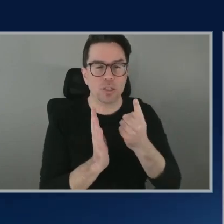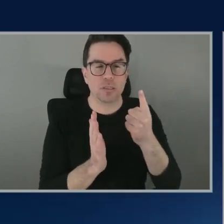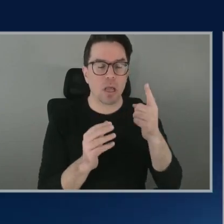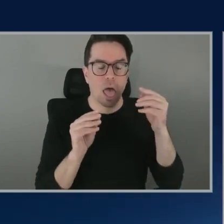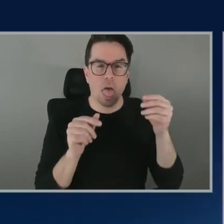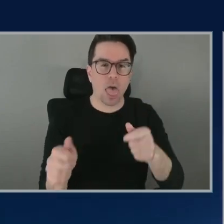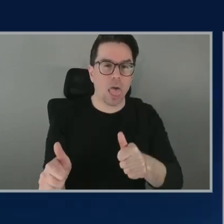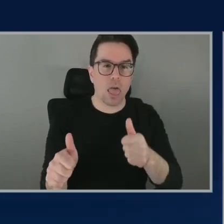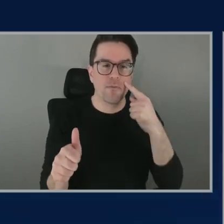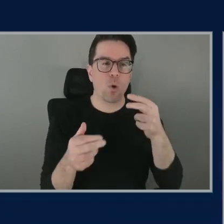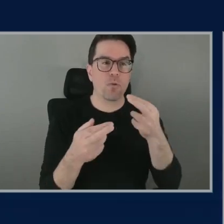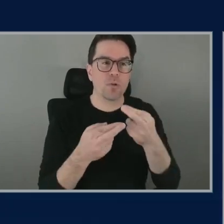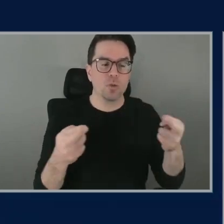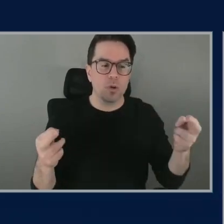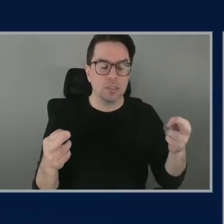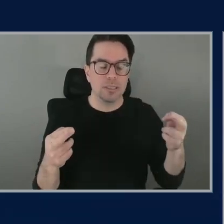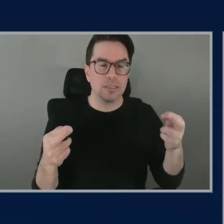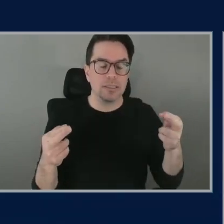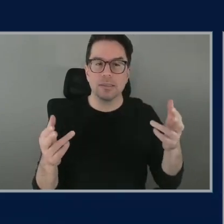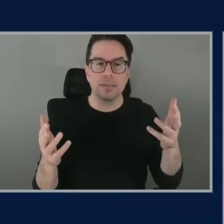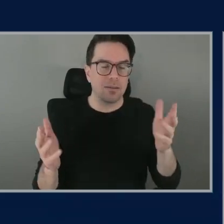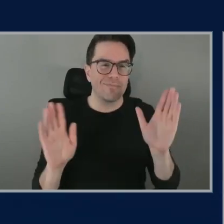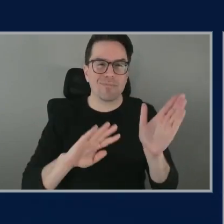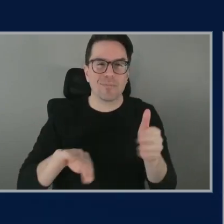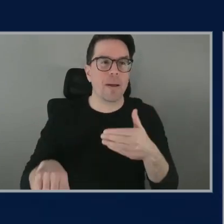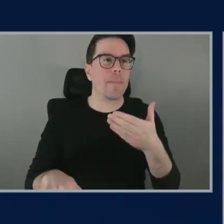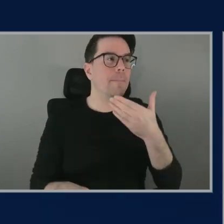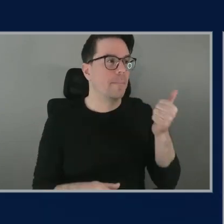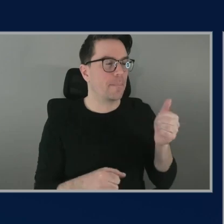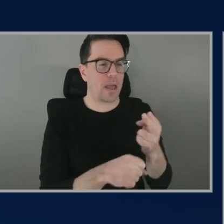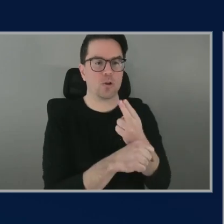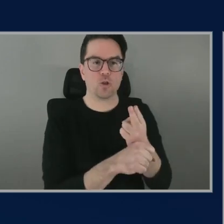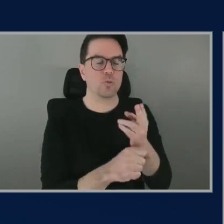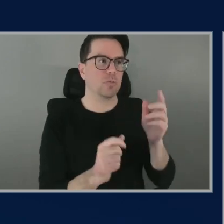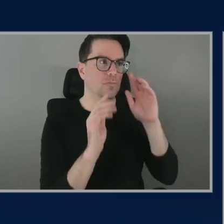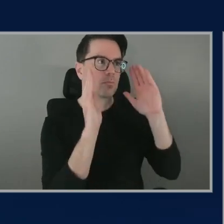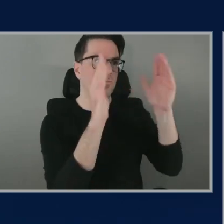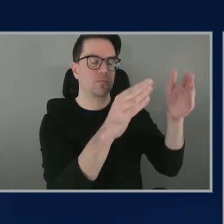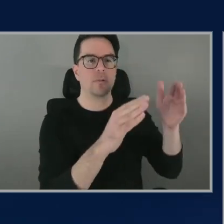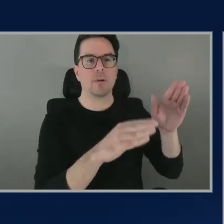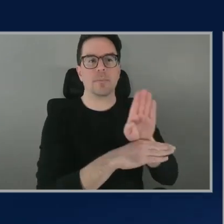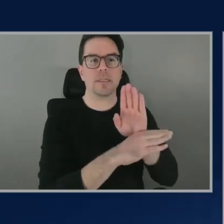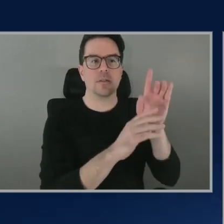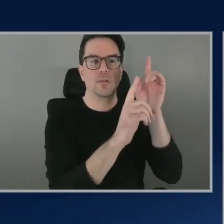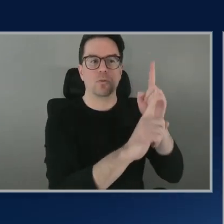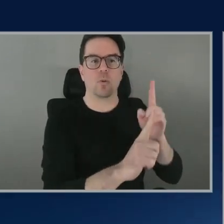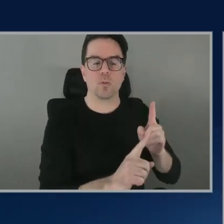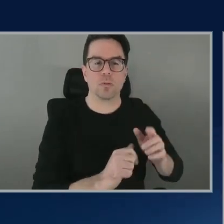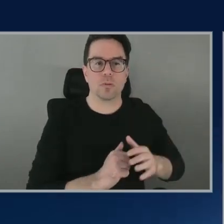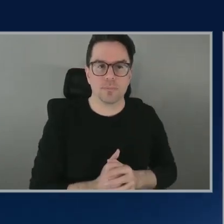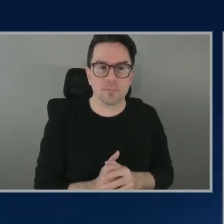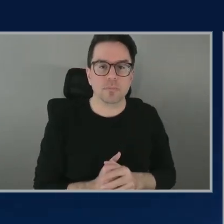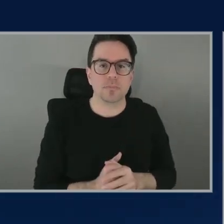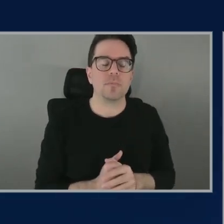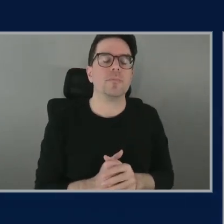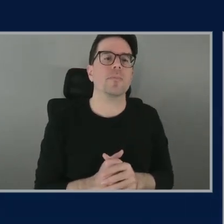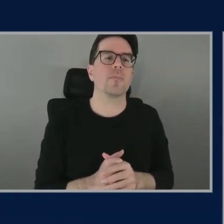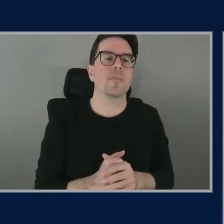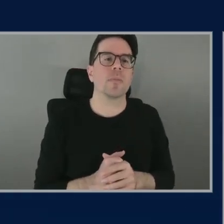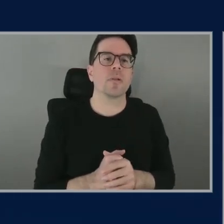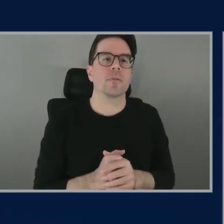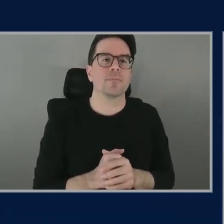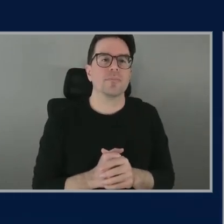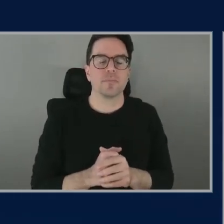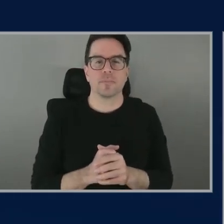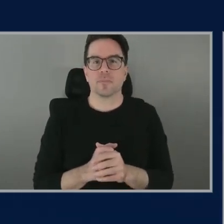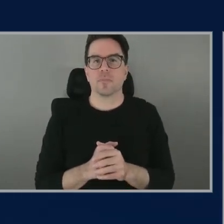uh all you have to do is um just identify the general purpose buckets that you want to tune for your um that that you want to dig into